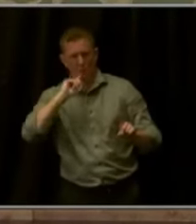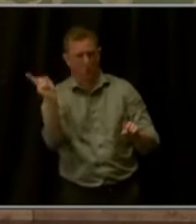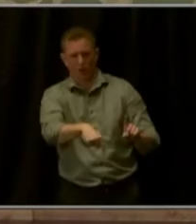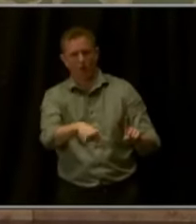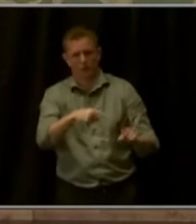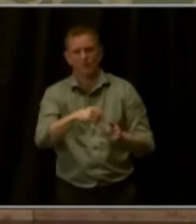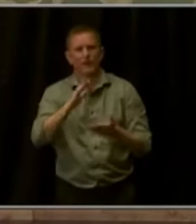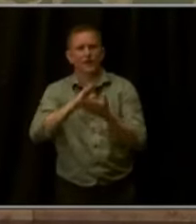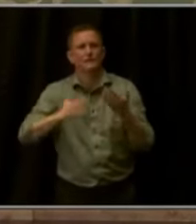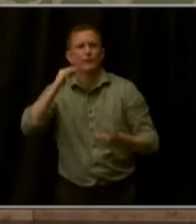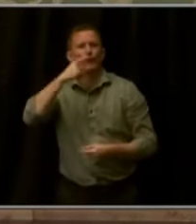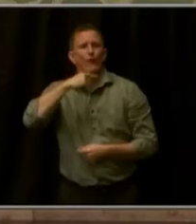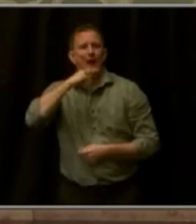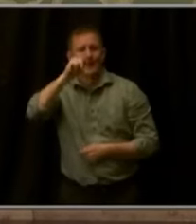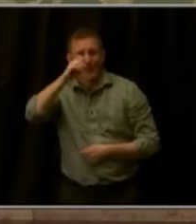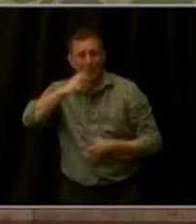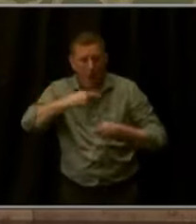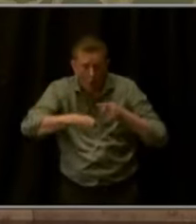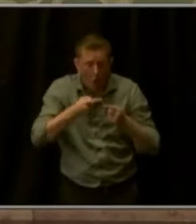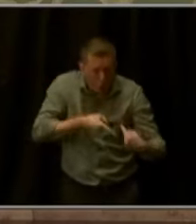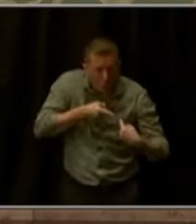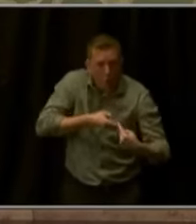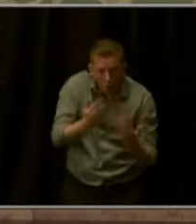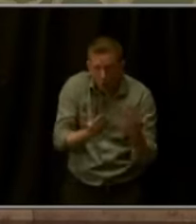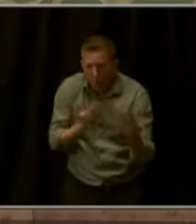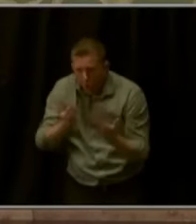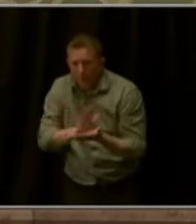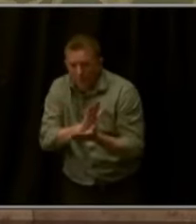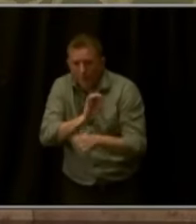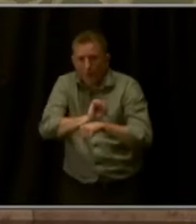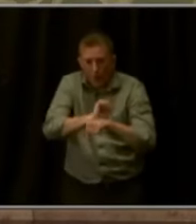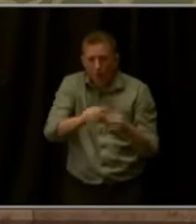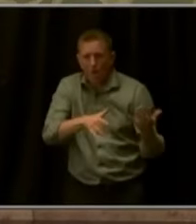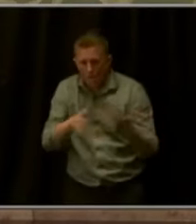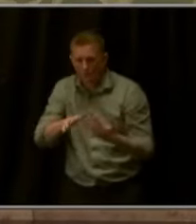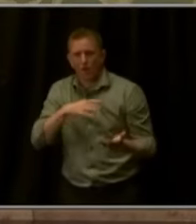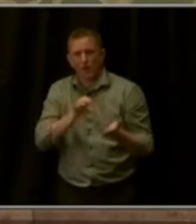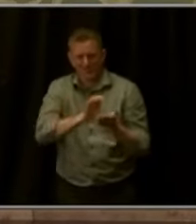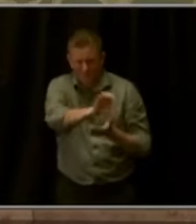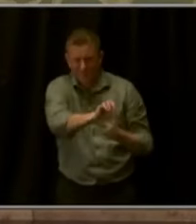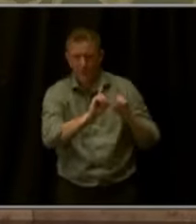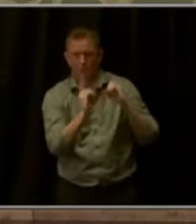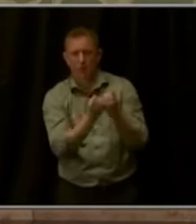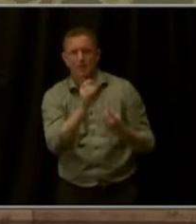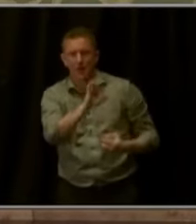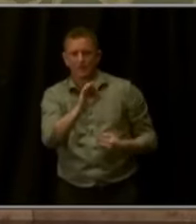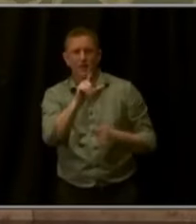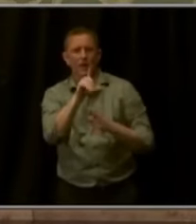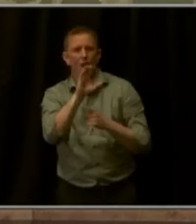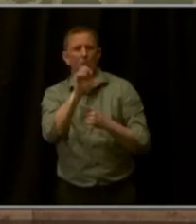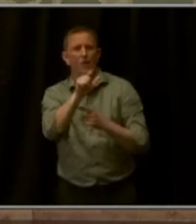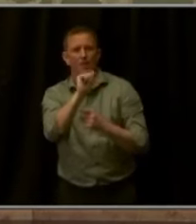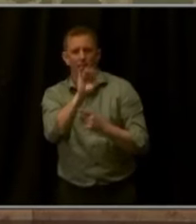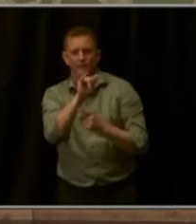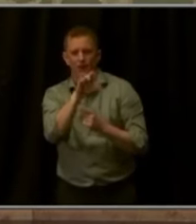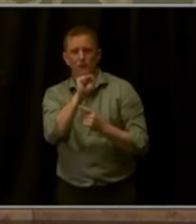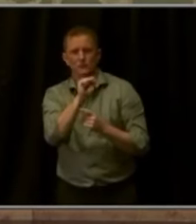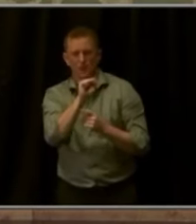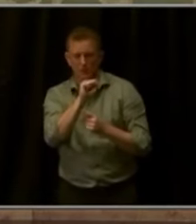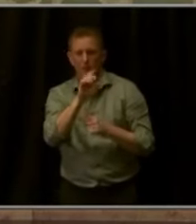reducing turnaround time on contracts and grants from the Department of Local Affairs and the Division of Housing to 90 days.